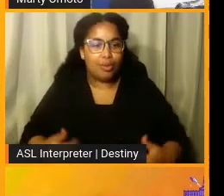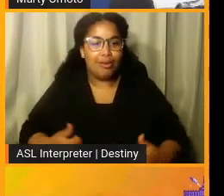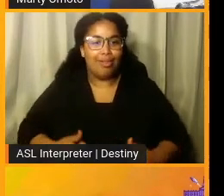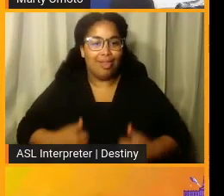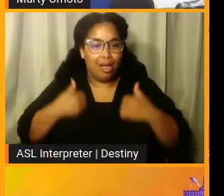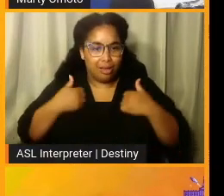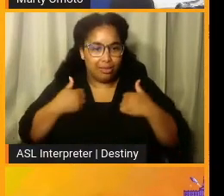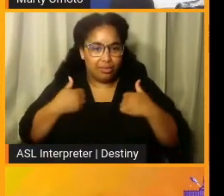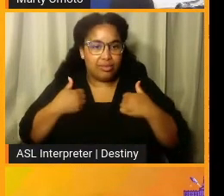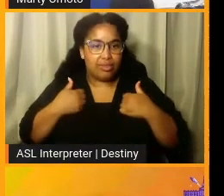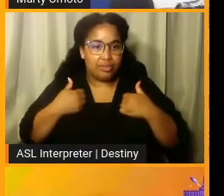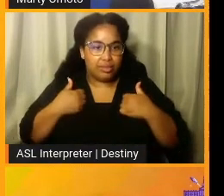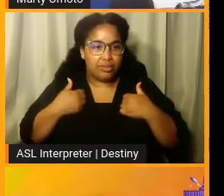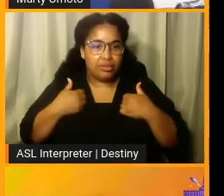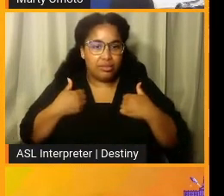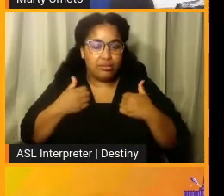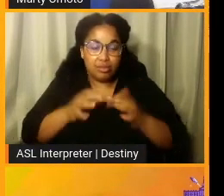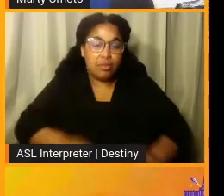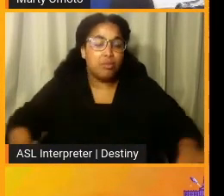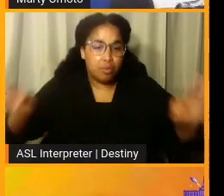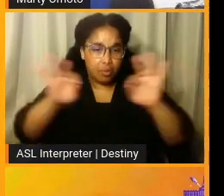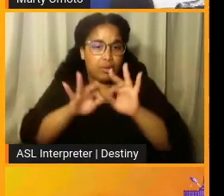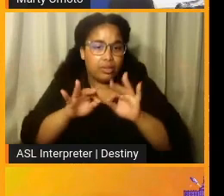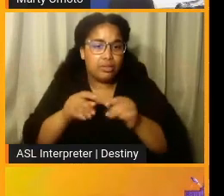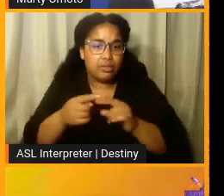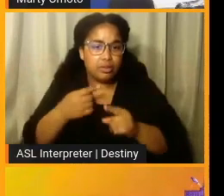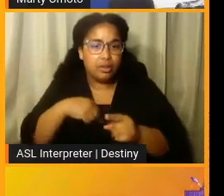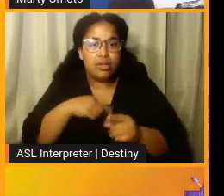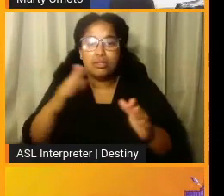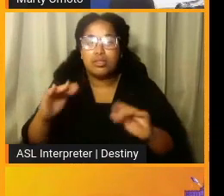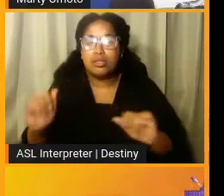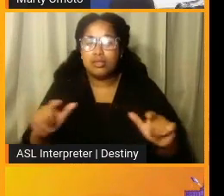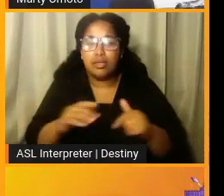lives that are really important to us. Next slide.